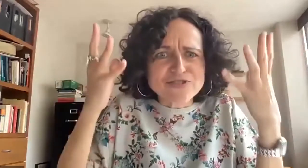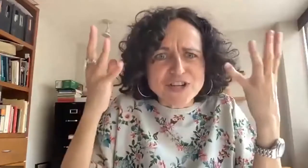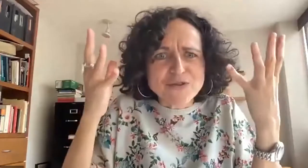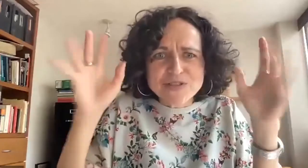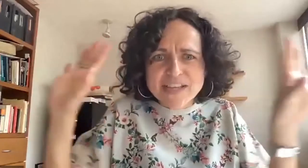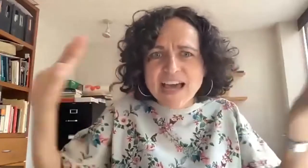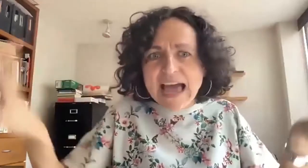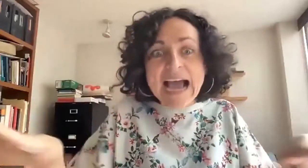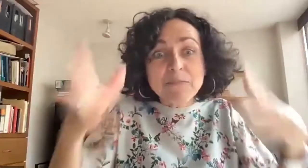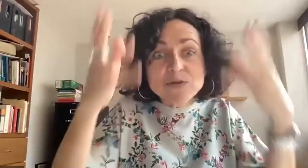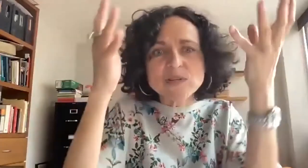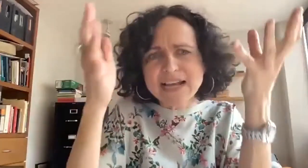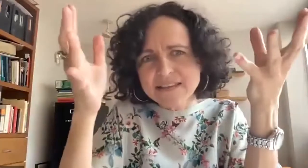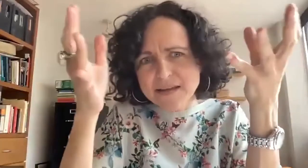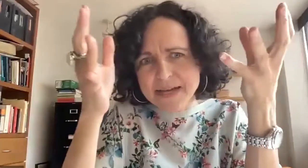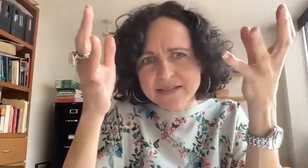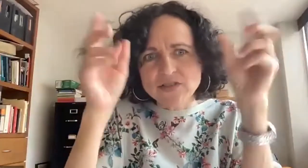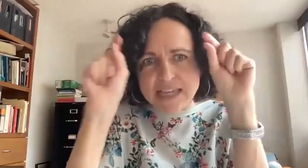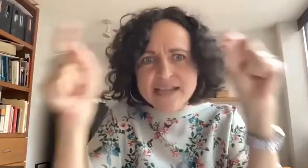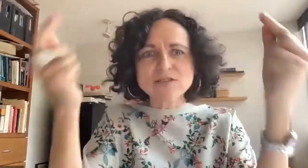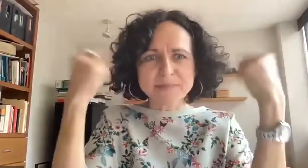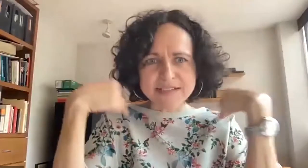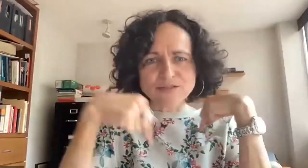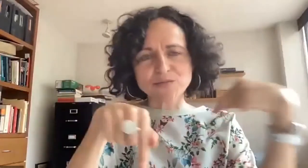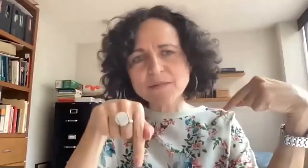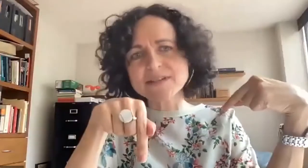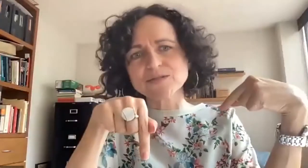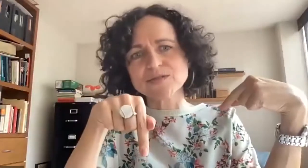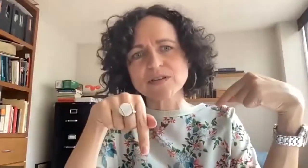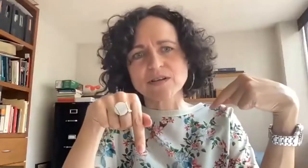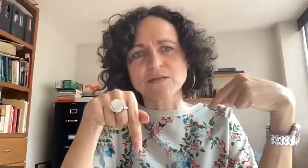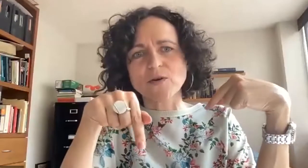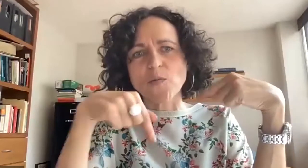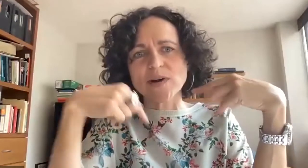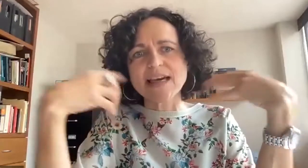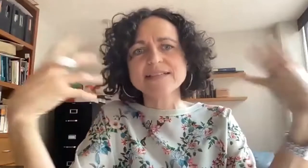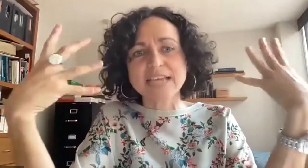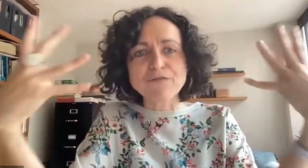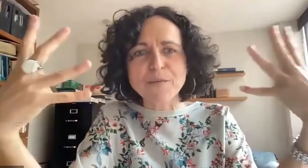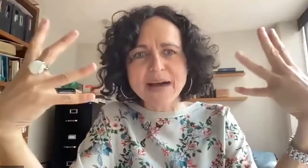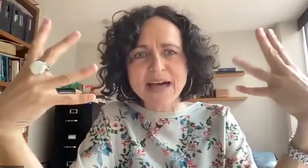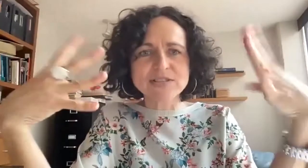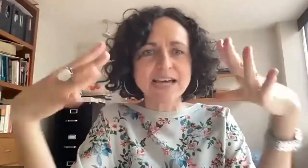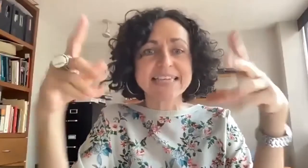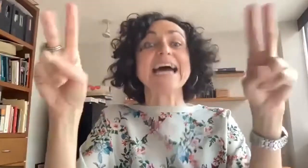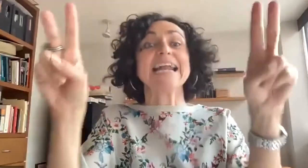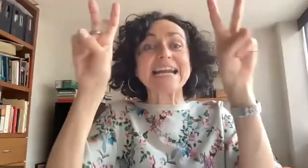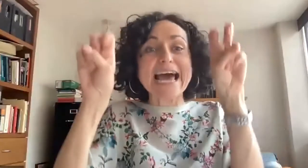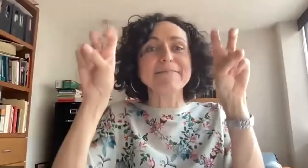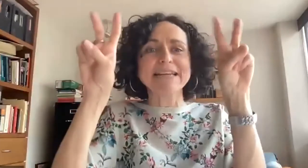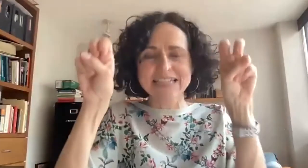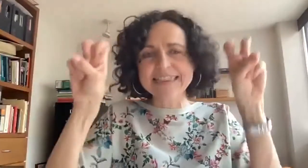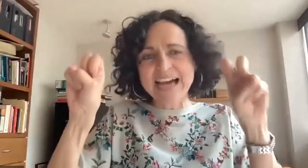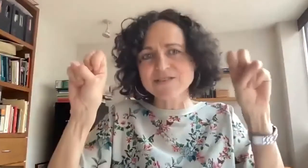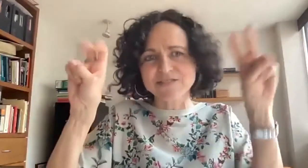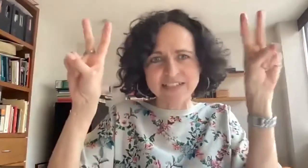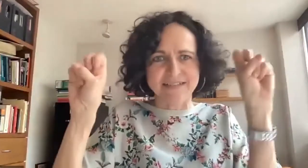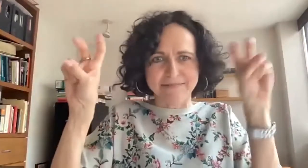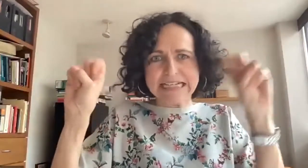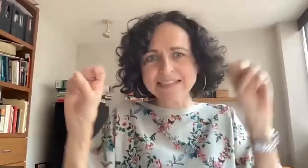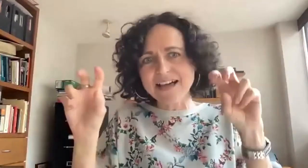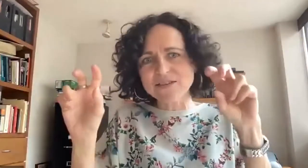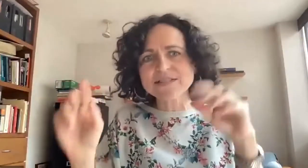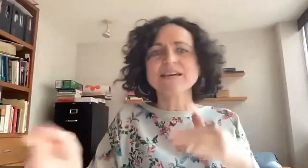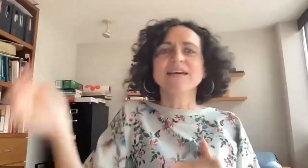At the beginning, it was not so clear who should be. But it was like, well, let's choose an elite of teachers on communities,